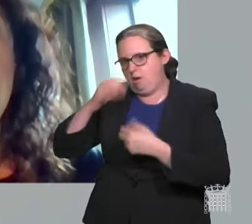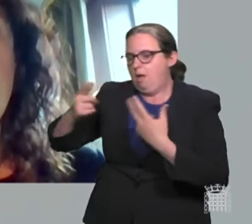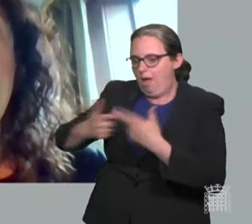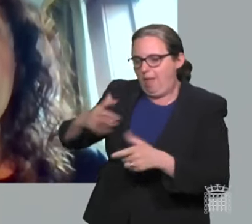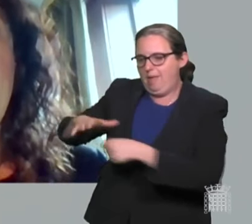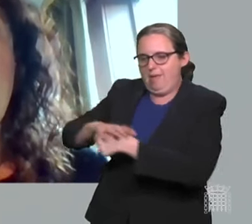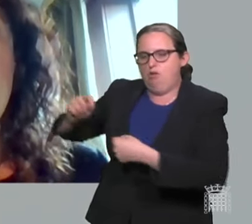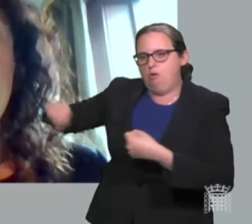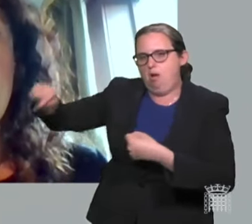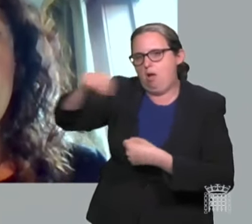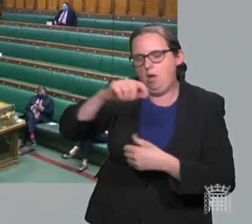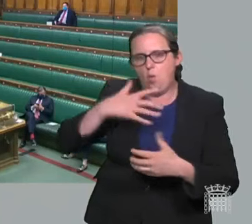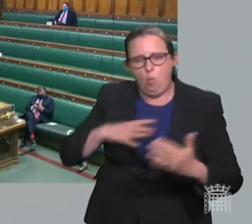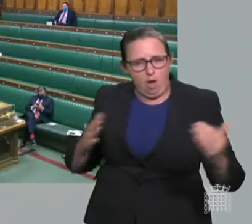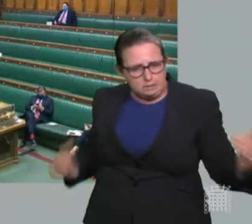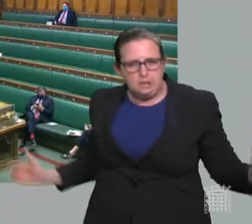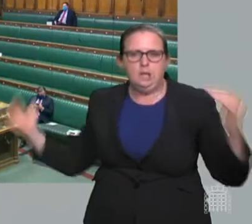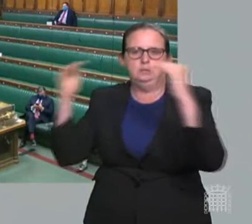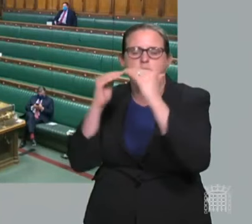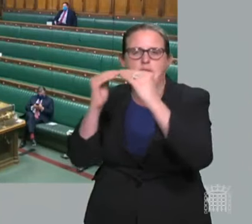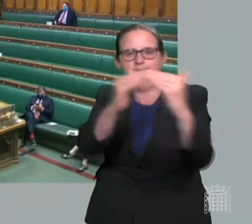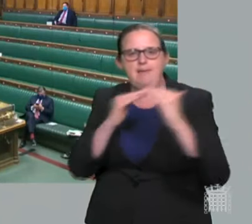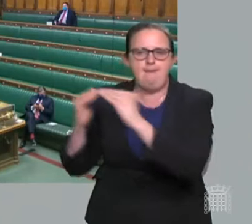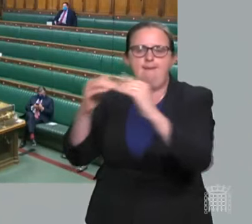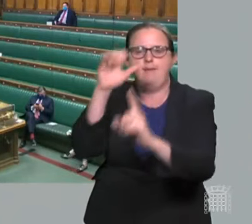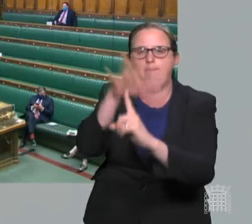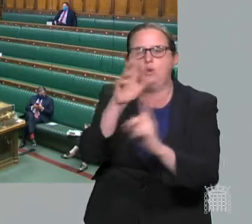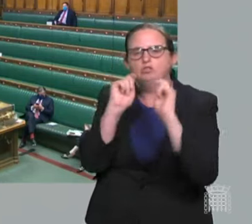that if we build back fairer? Secretary of State.